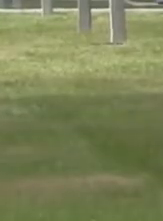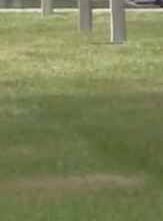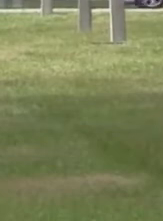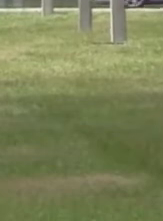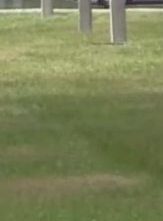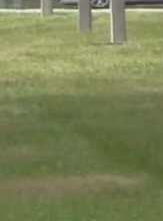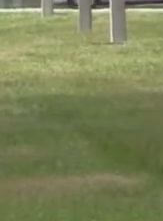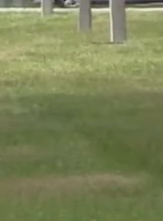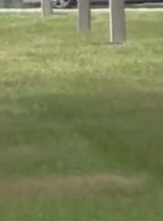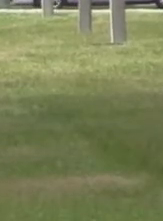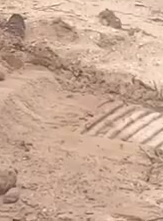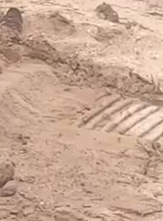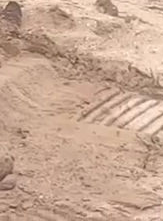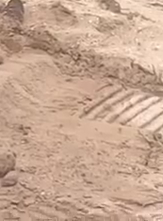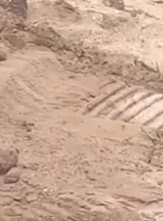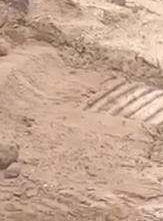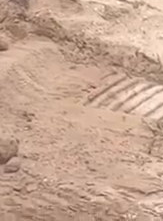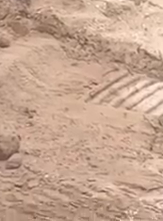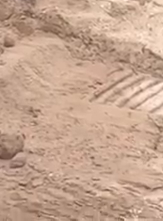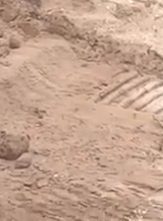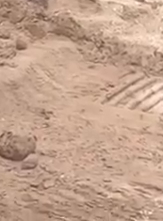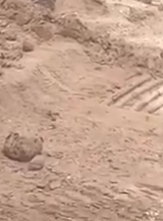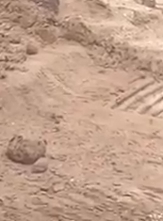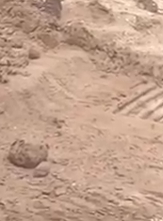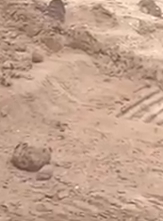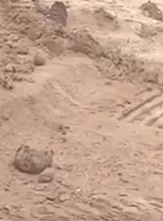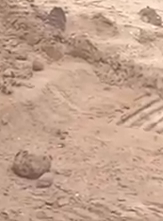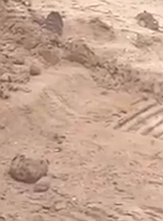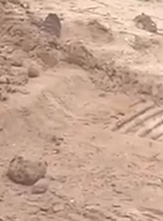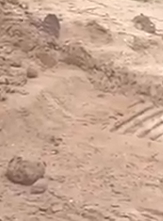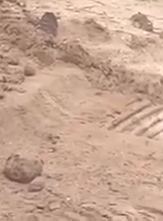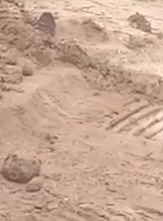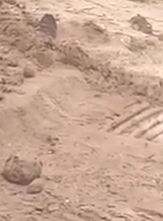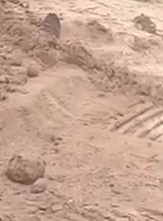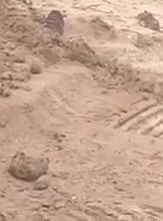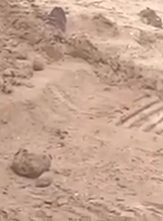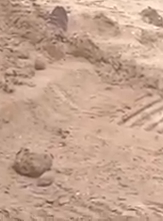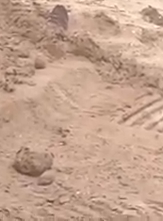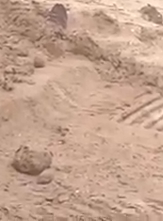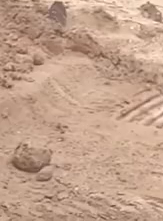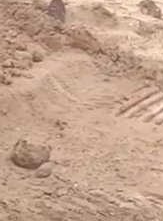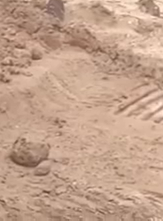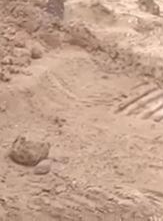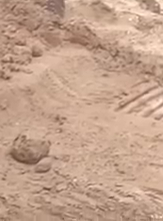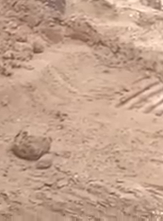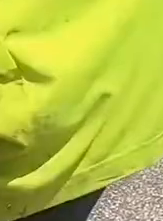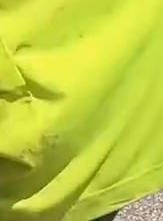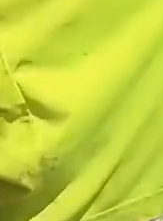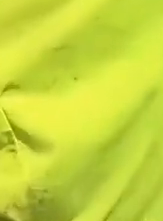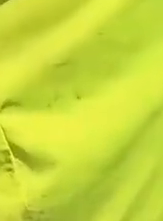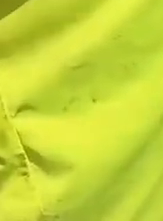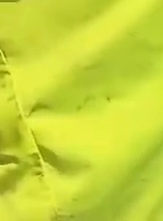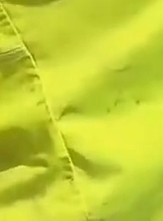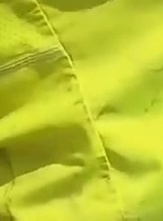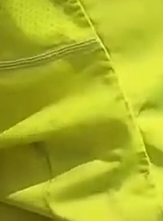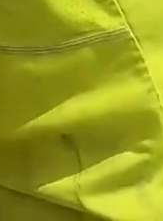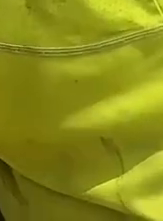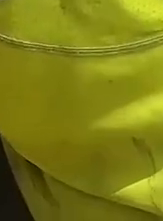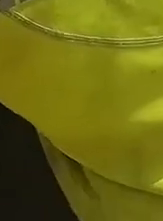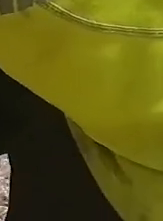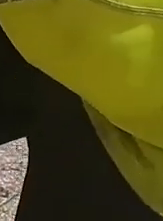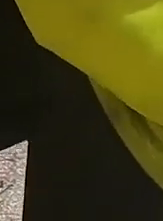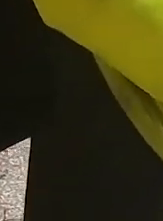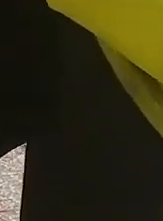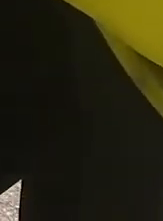During the end of summer, hot weather and tropical climate guarantee storm prep. At our yard, we offer